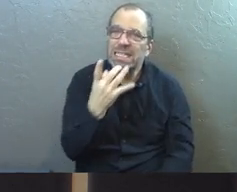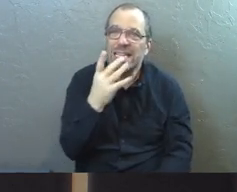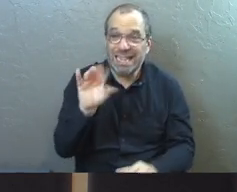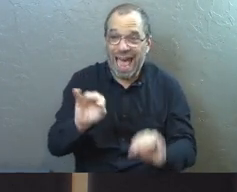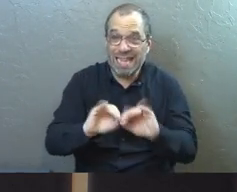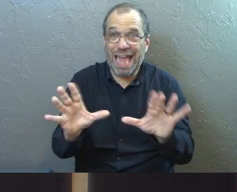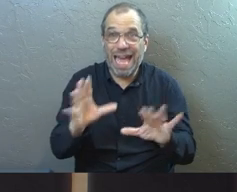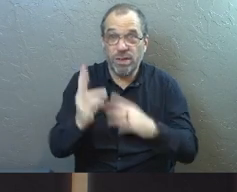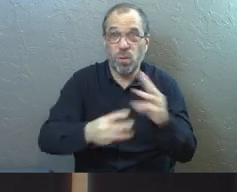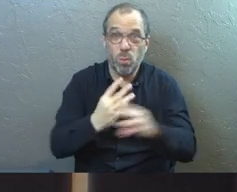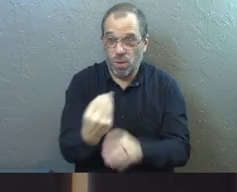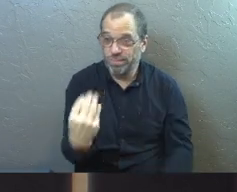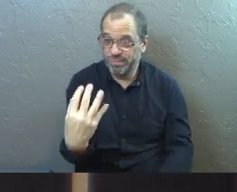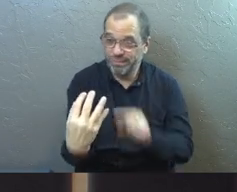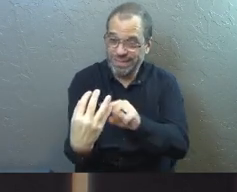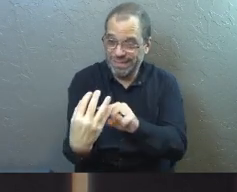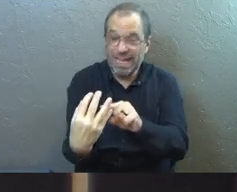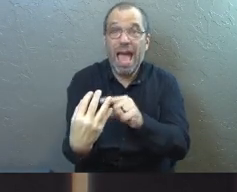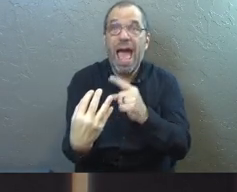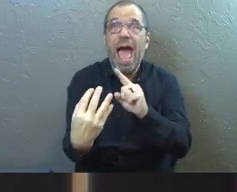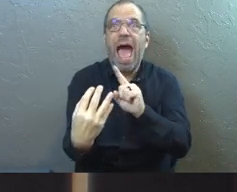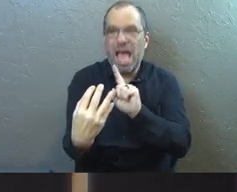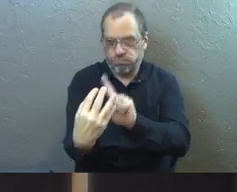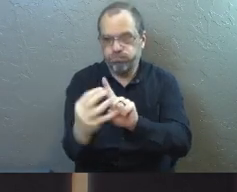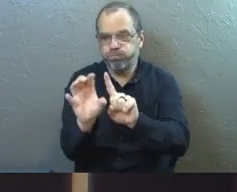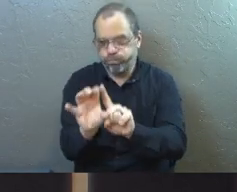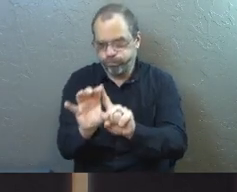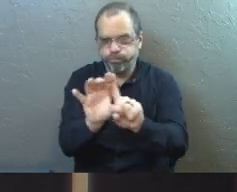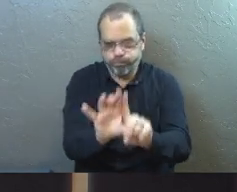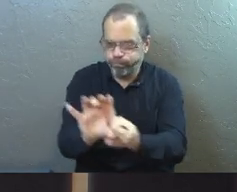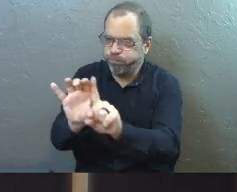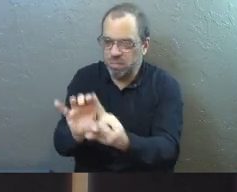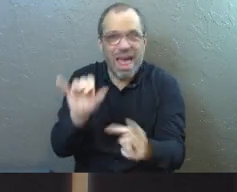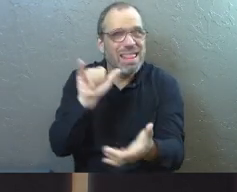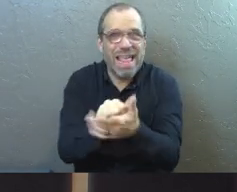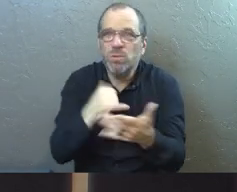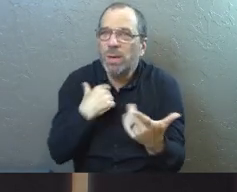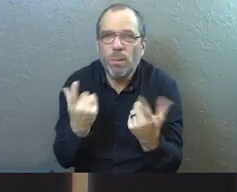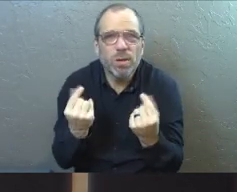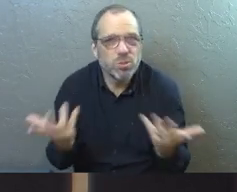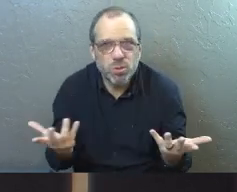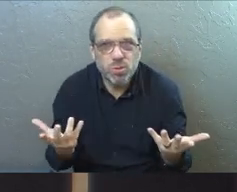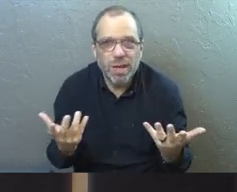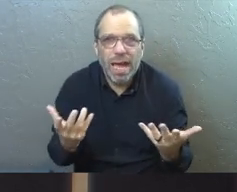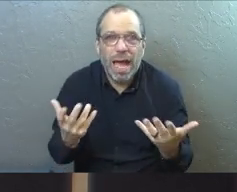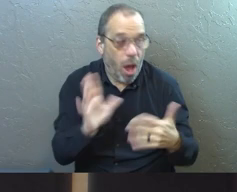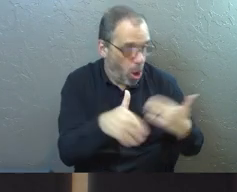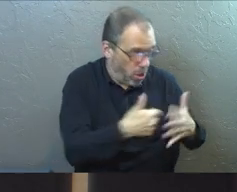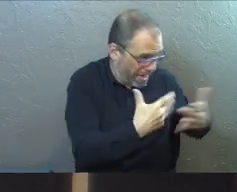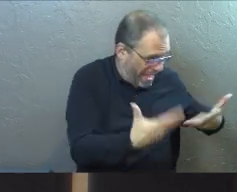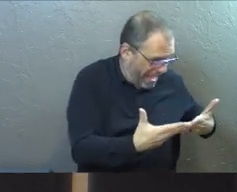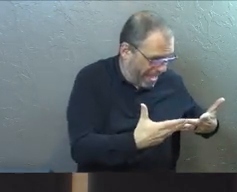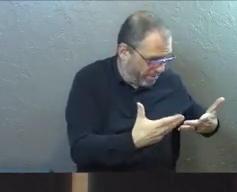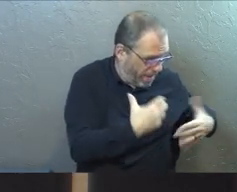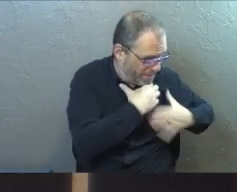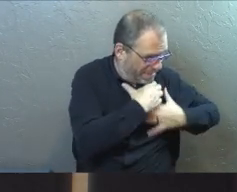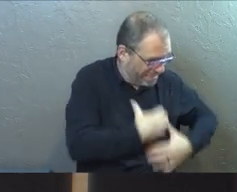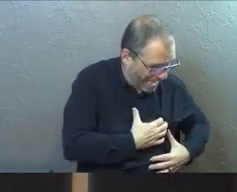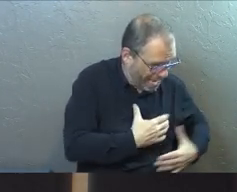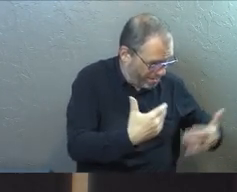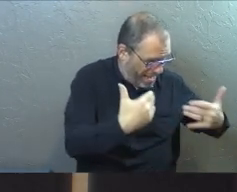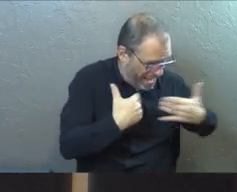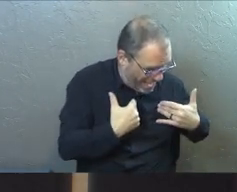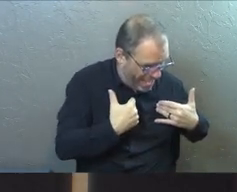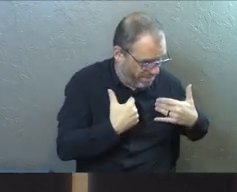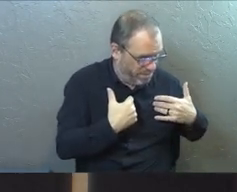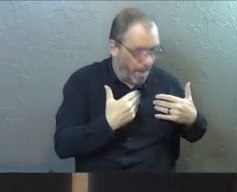the world, and the only way to have that light is to walk with him, then that's what I need to do, and I need to let go of, I think, my desire to